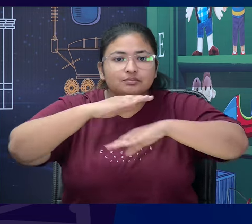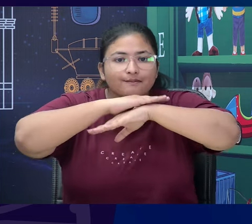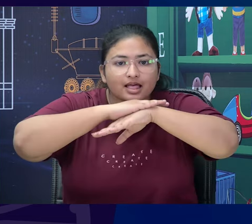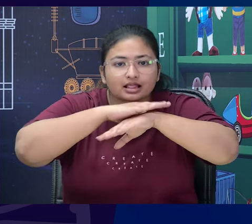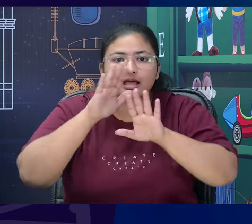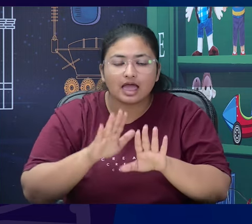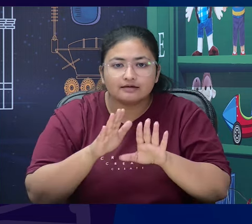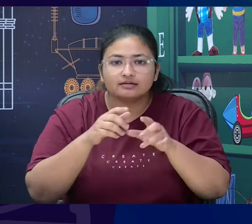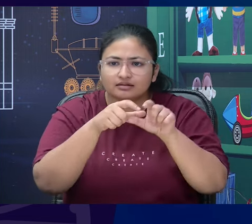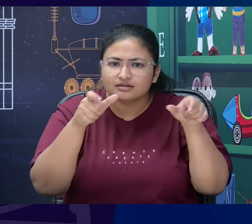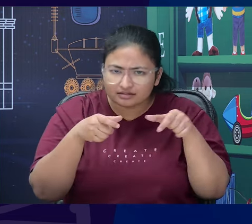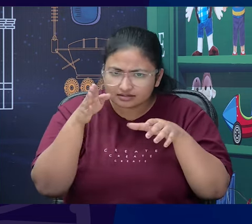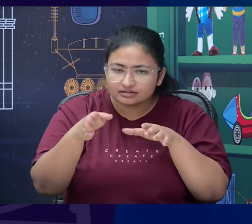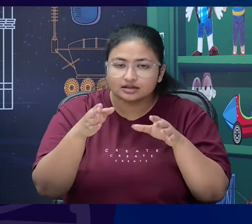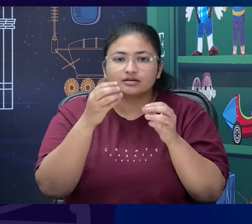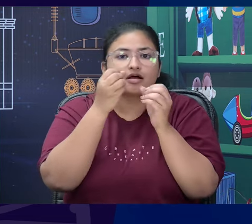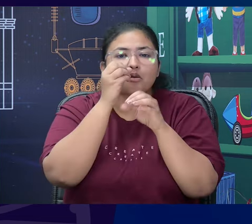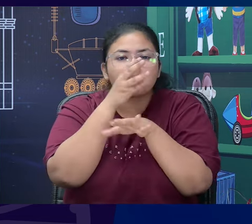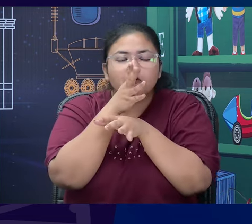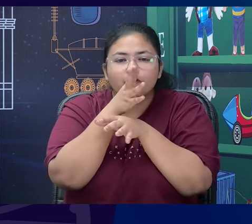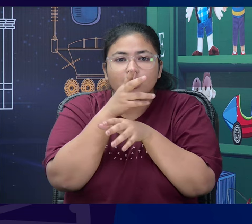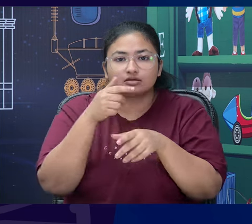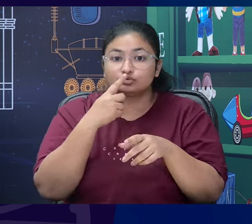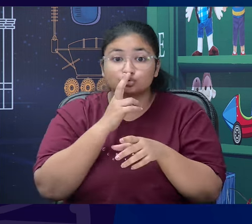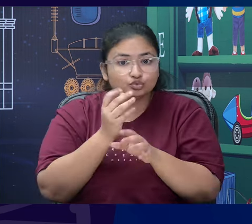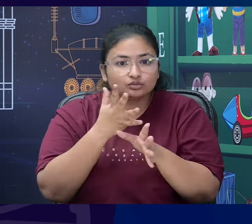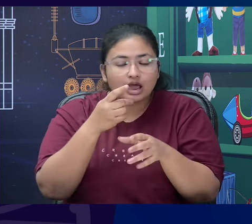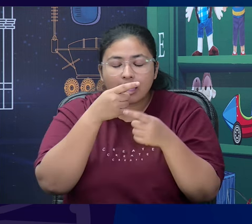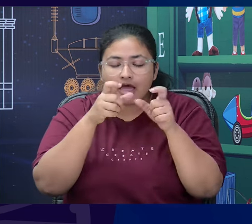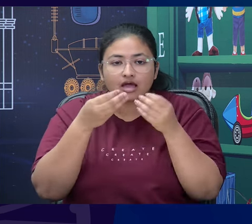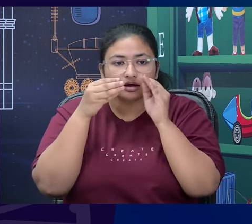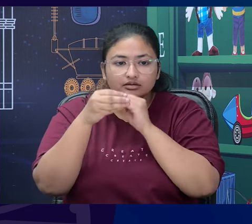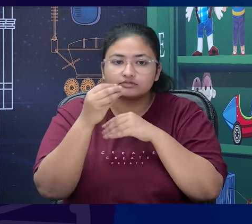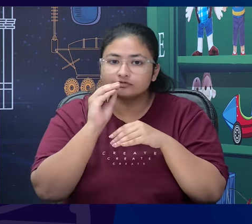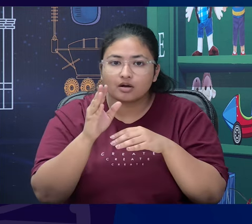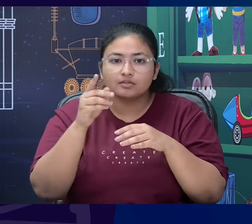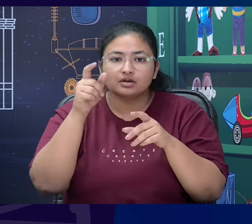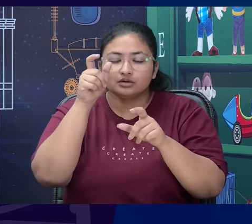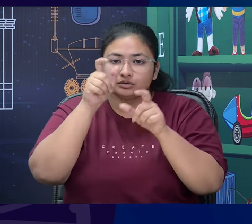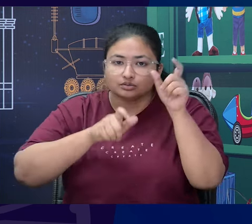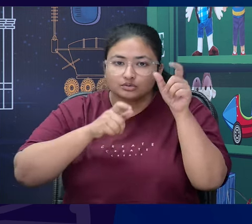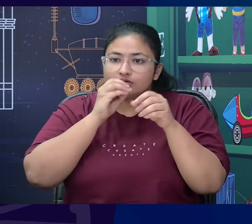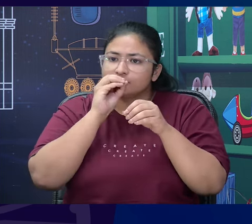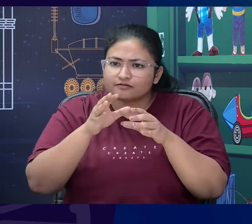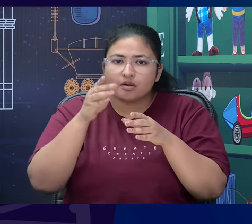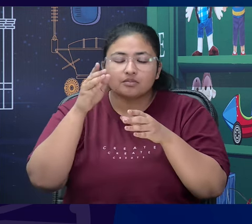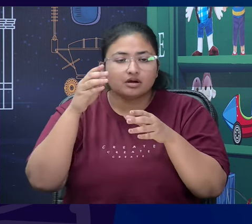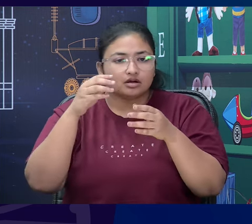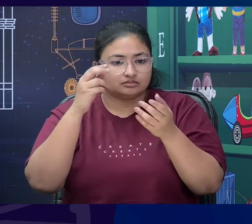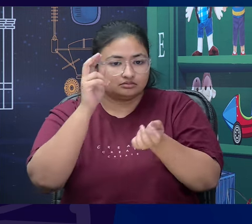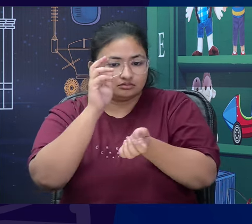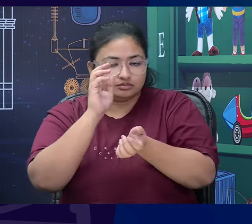skills and vivid descriptions make Max actually believe that there is a real balcony outside